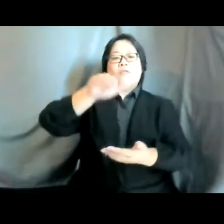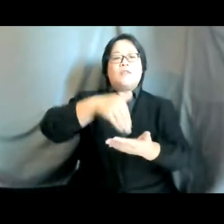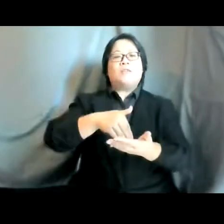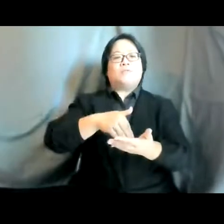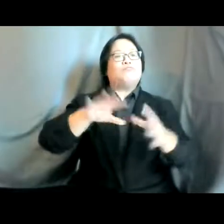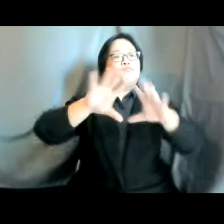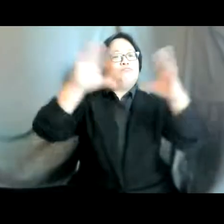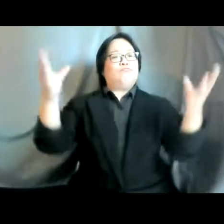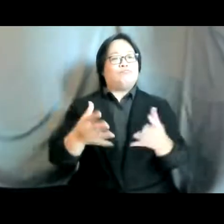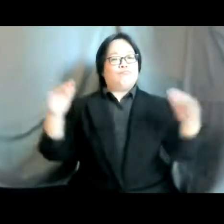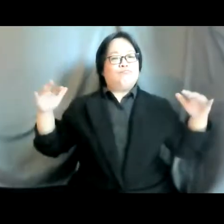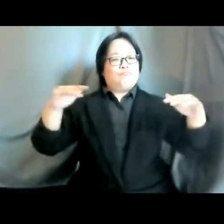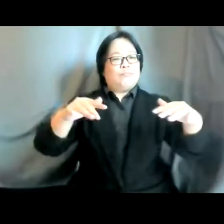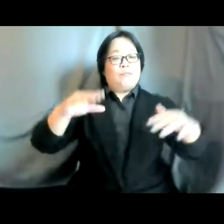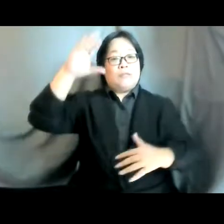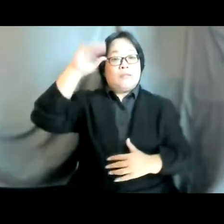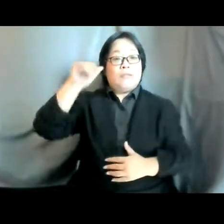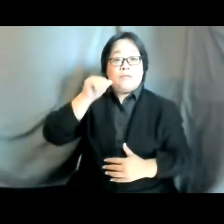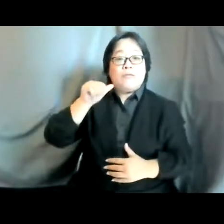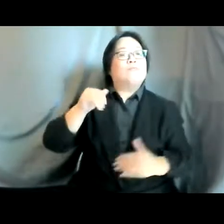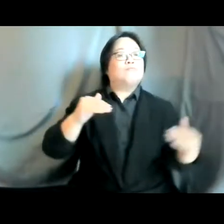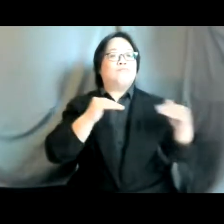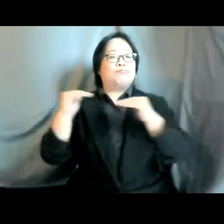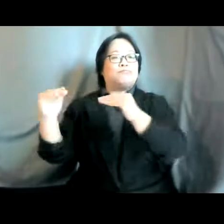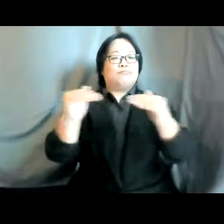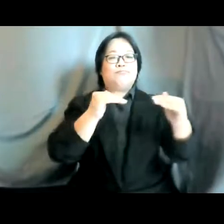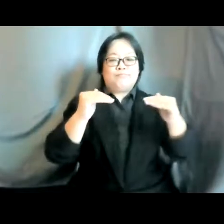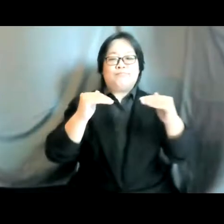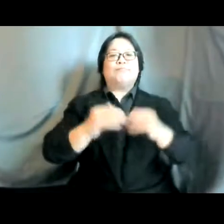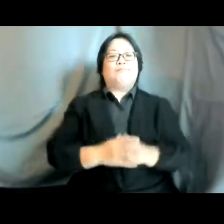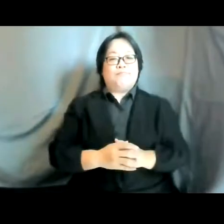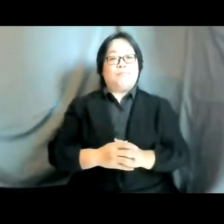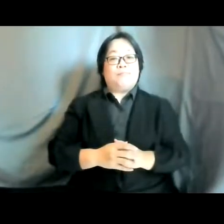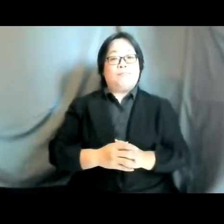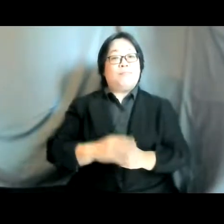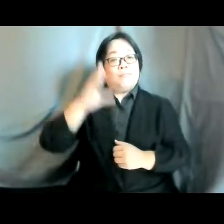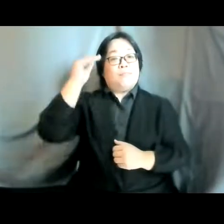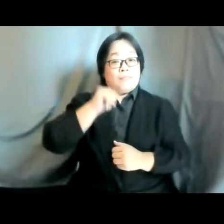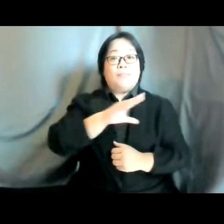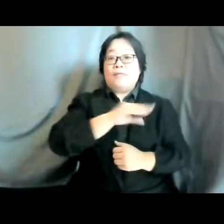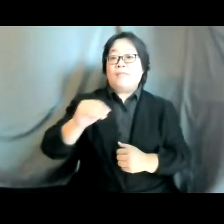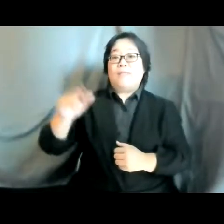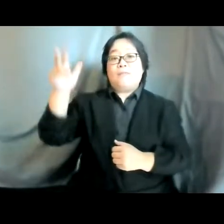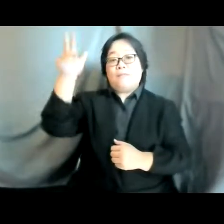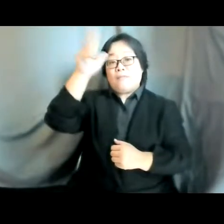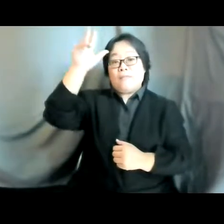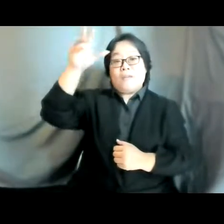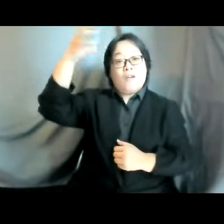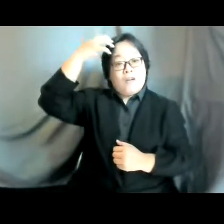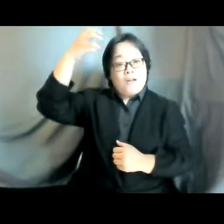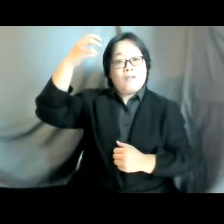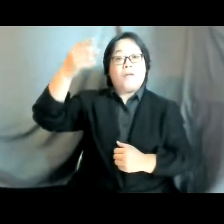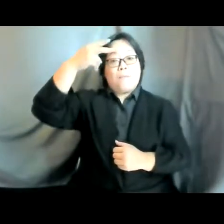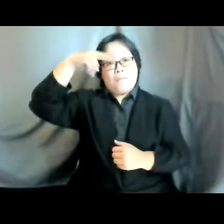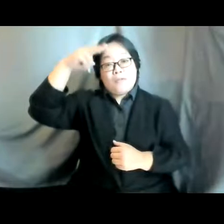for gender equality convened by u.n women and co-hosted by the governments of mexico and france